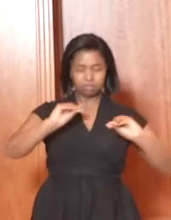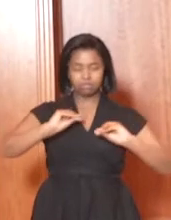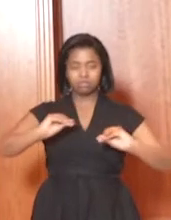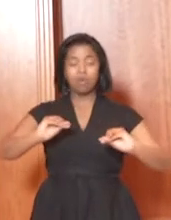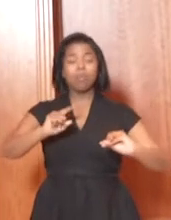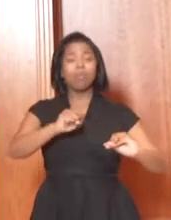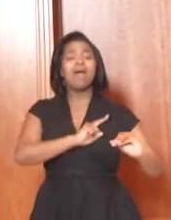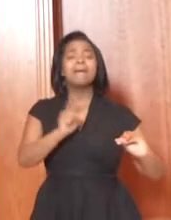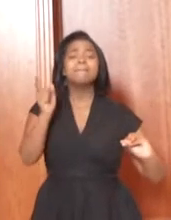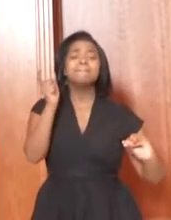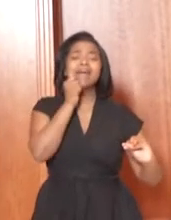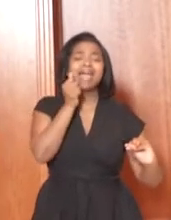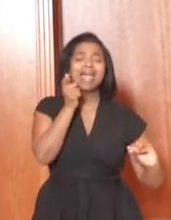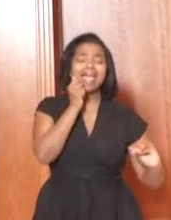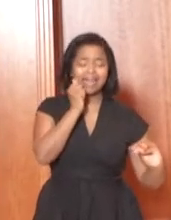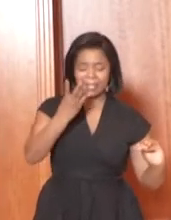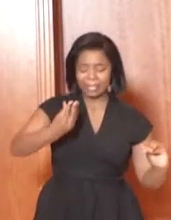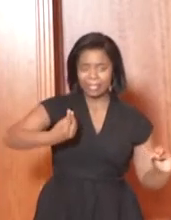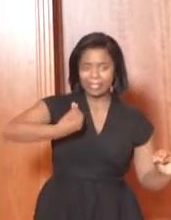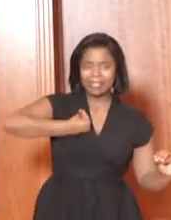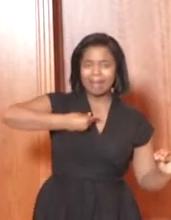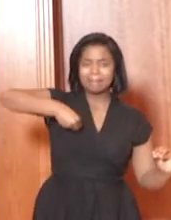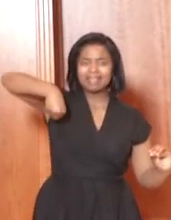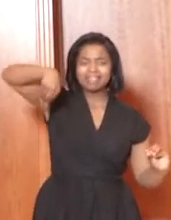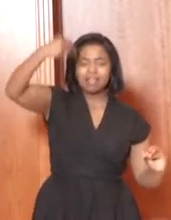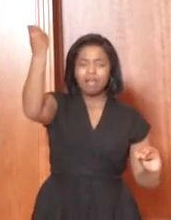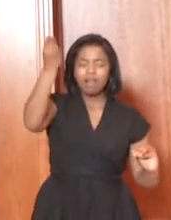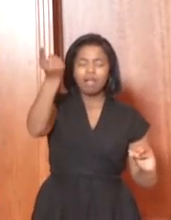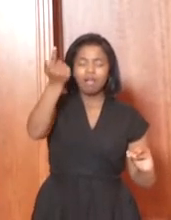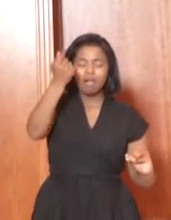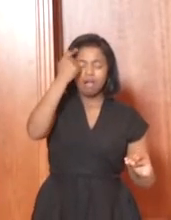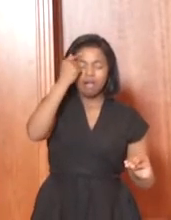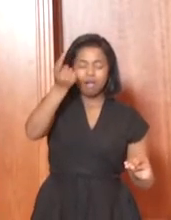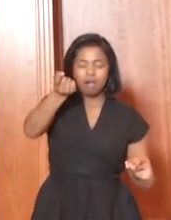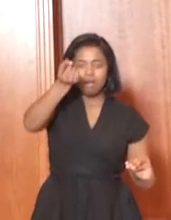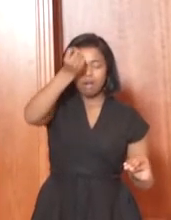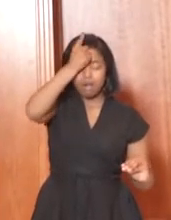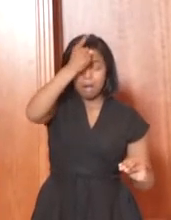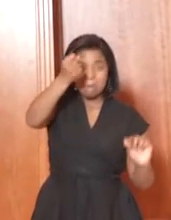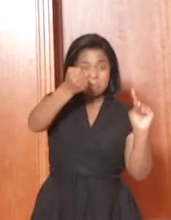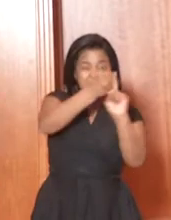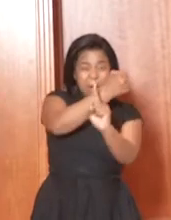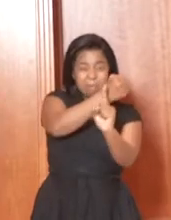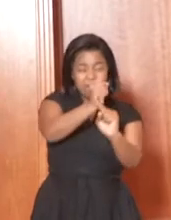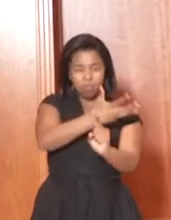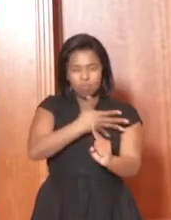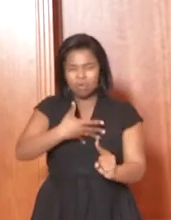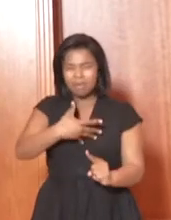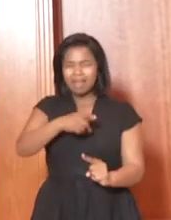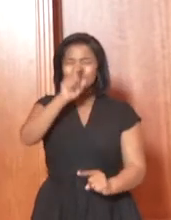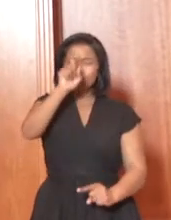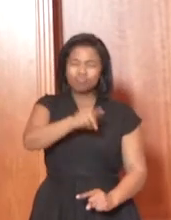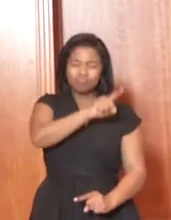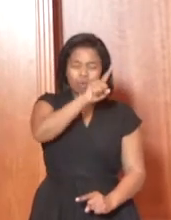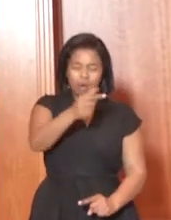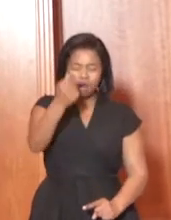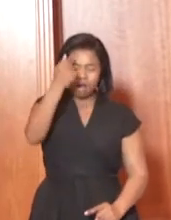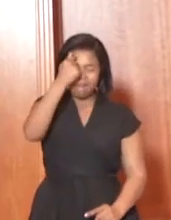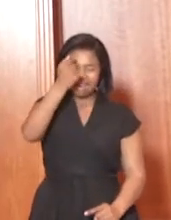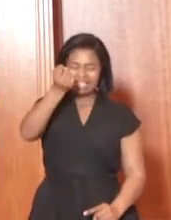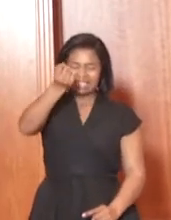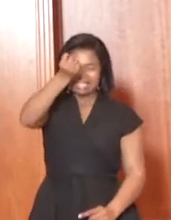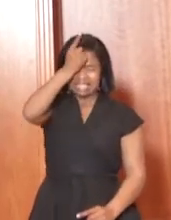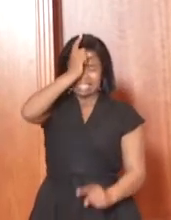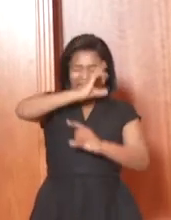that the men, both young and old in our country, become much more aware and